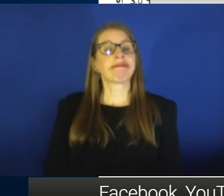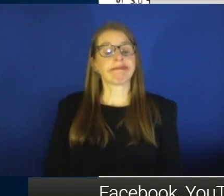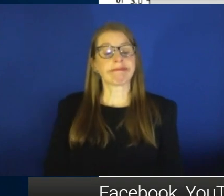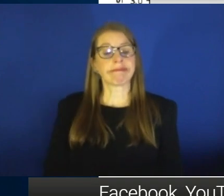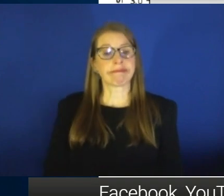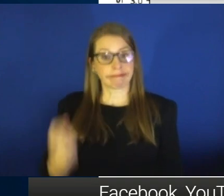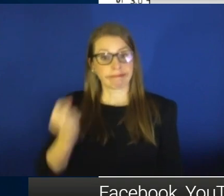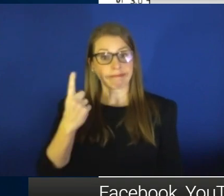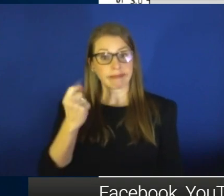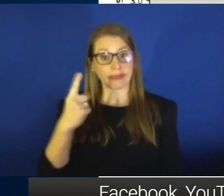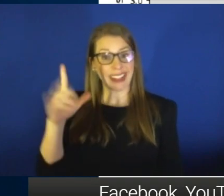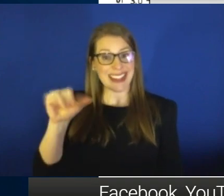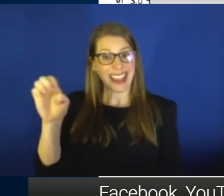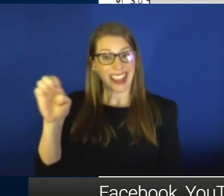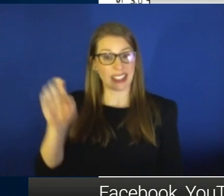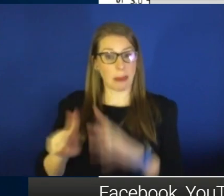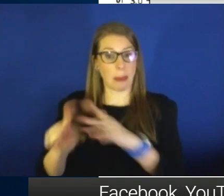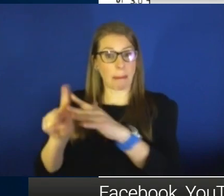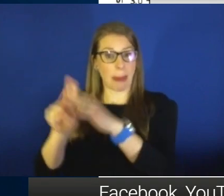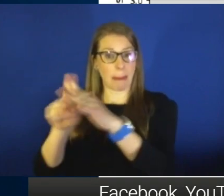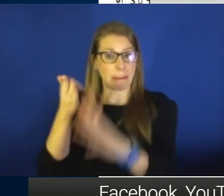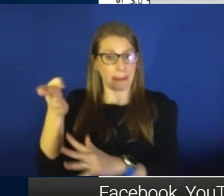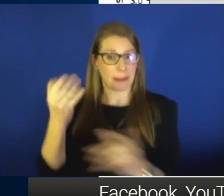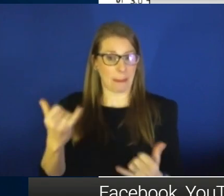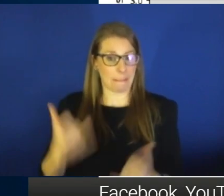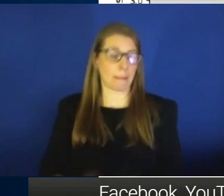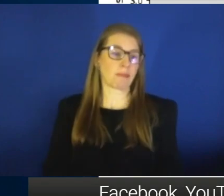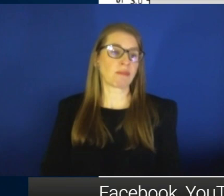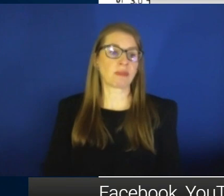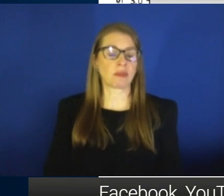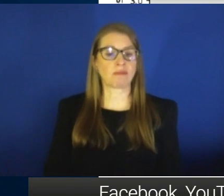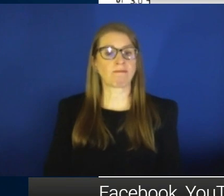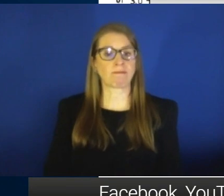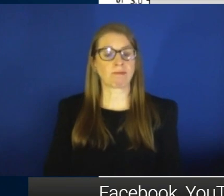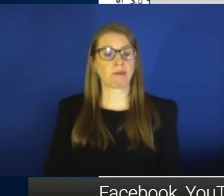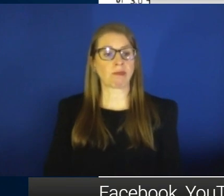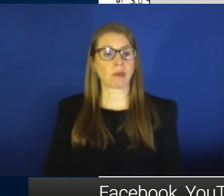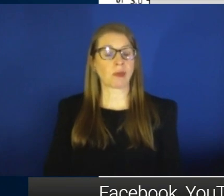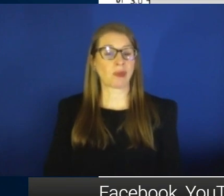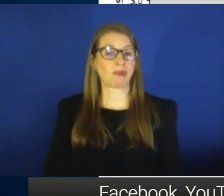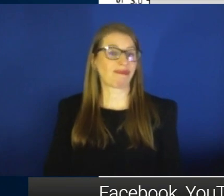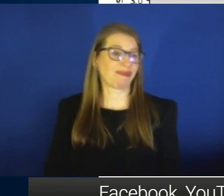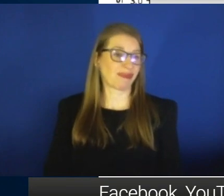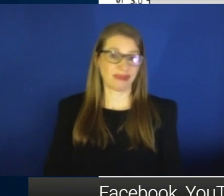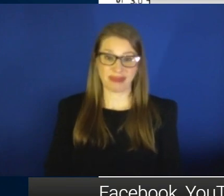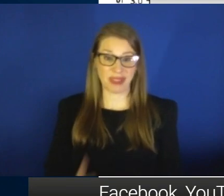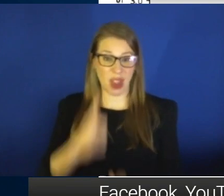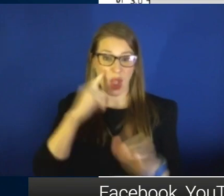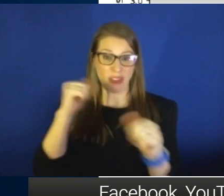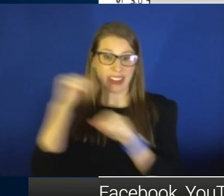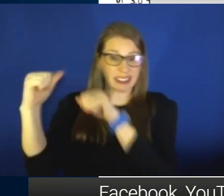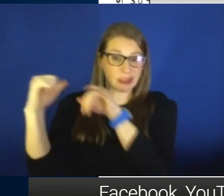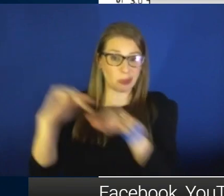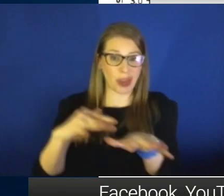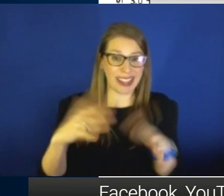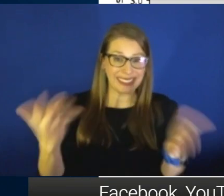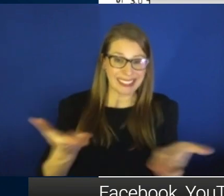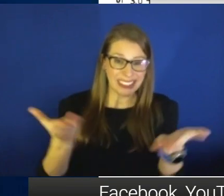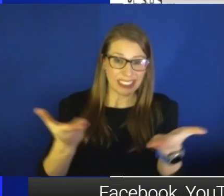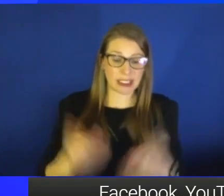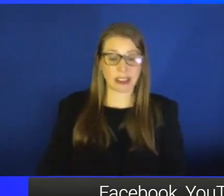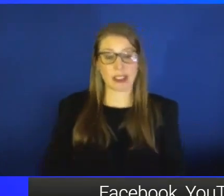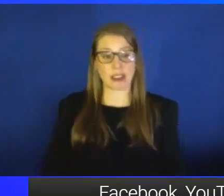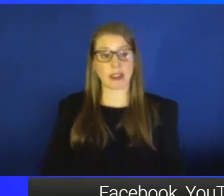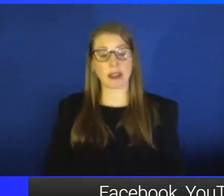the cases are at the moment. So we'll just have to kind of see. Hopefully this doesn't come to the Midwest. But I was telling you before we